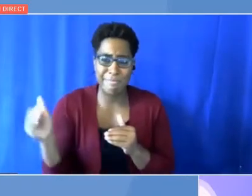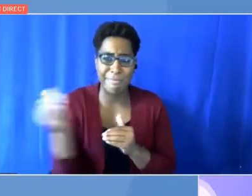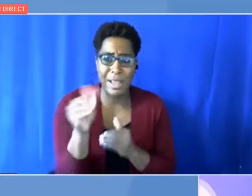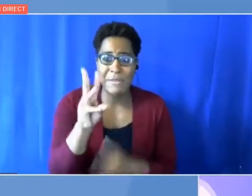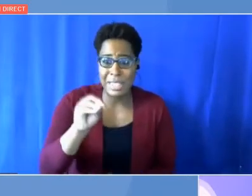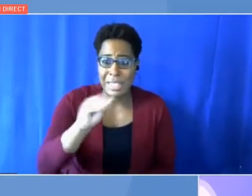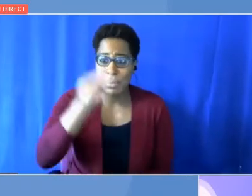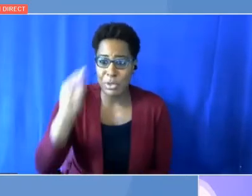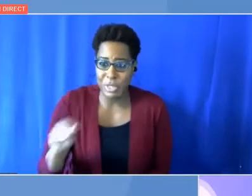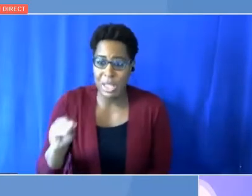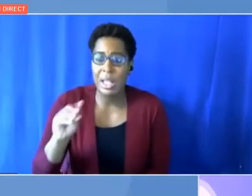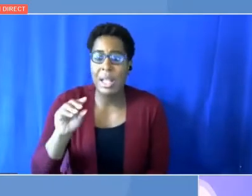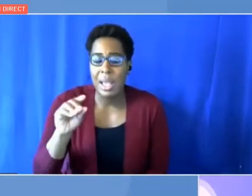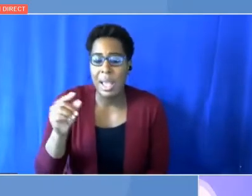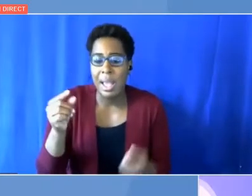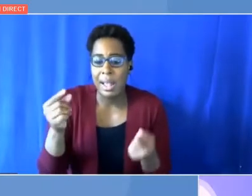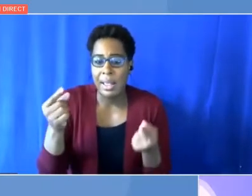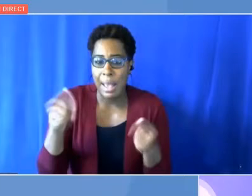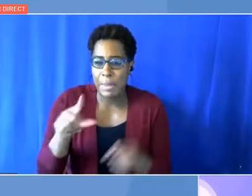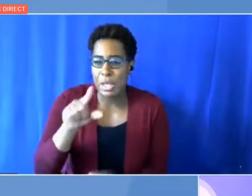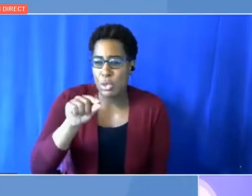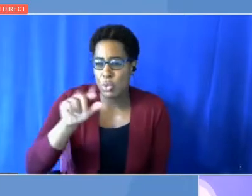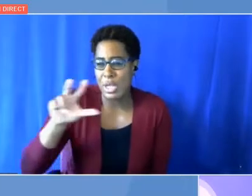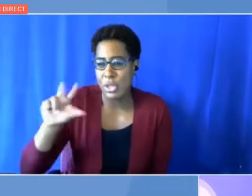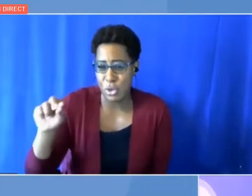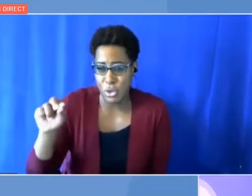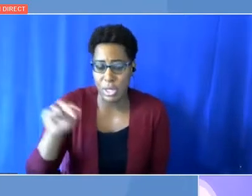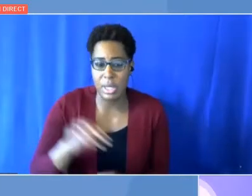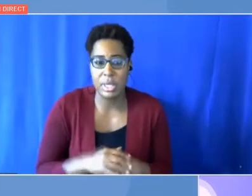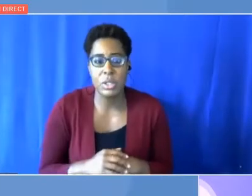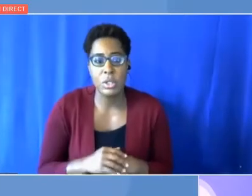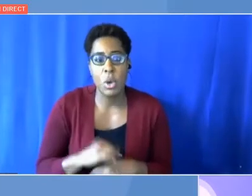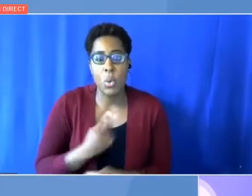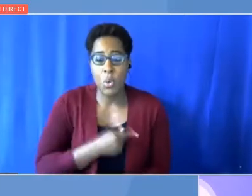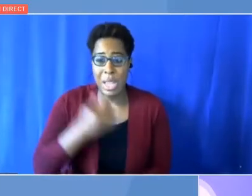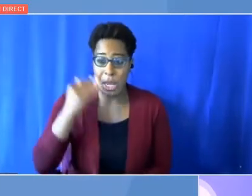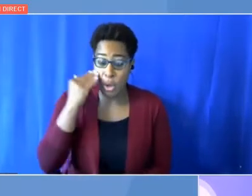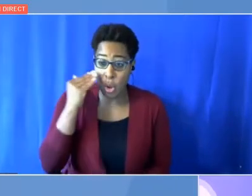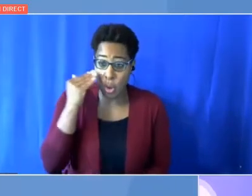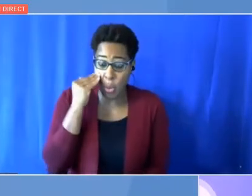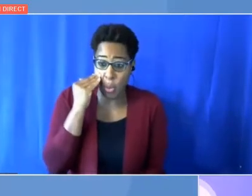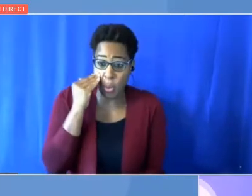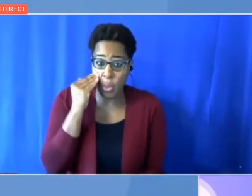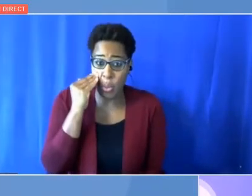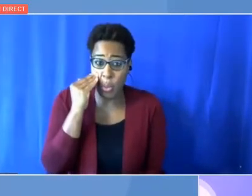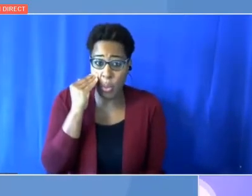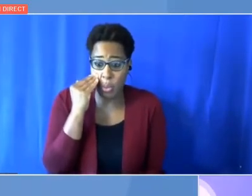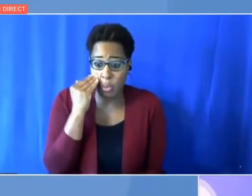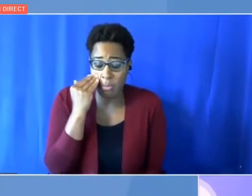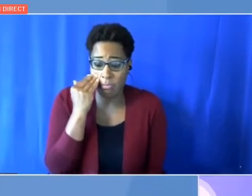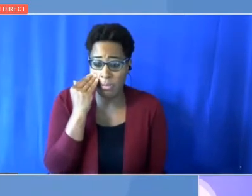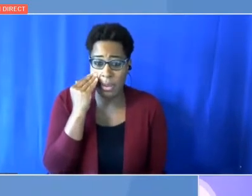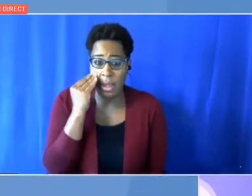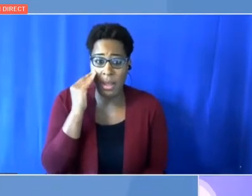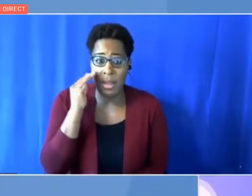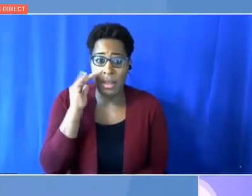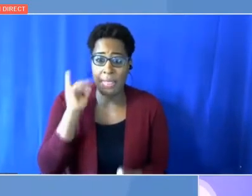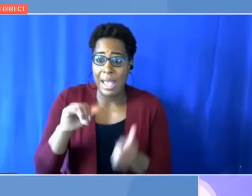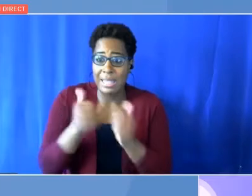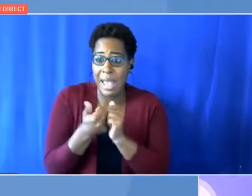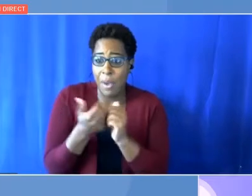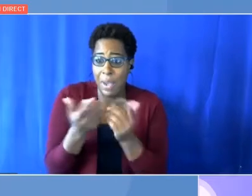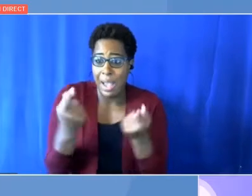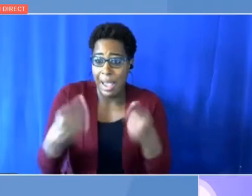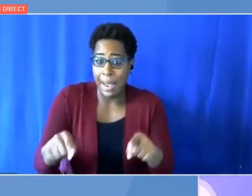we're north of 80%. We know historically and empirically that that's the shape of sectoral transformations. They go exponential.